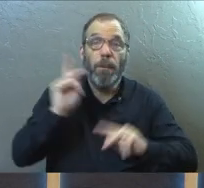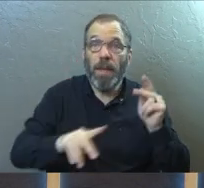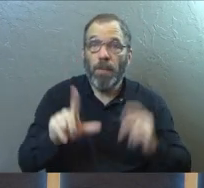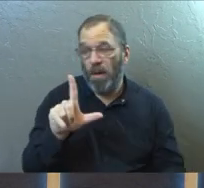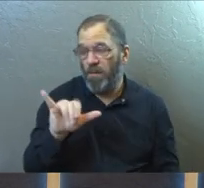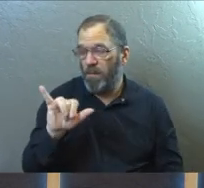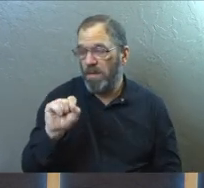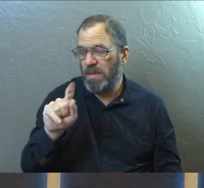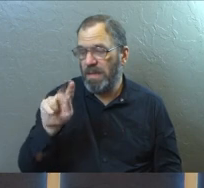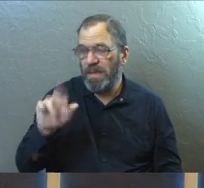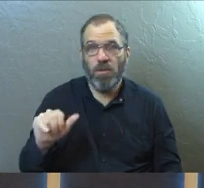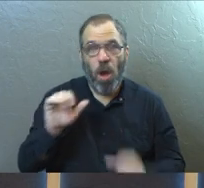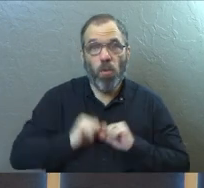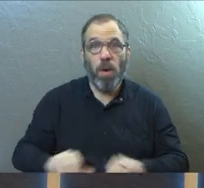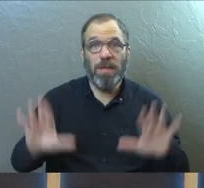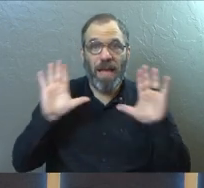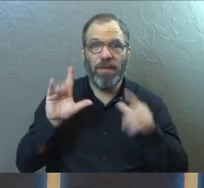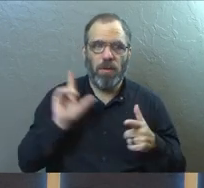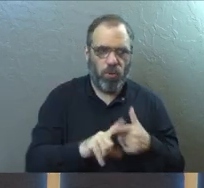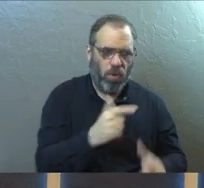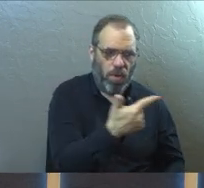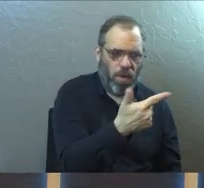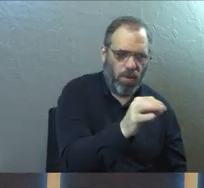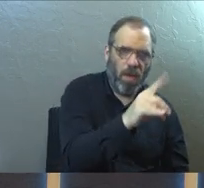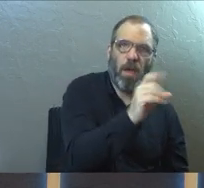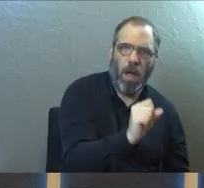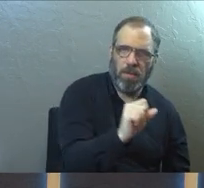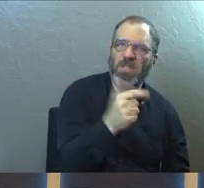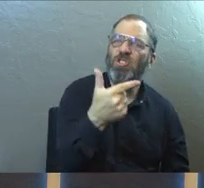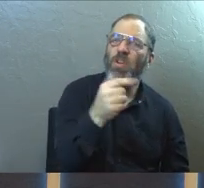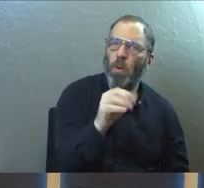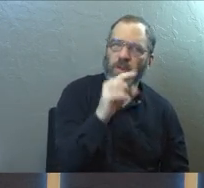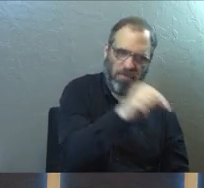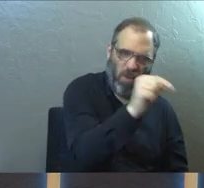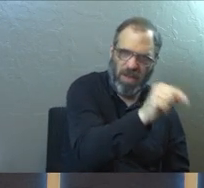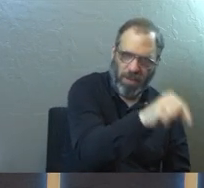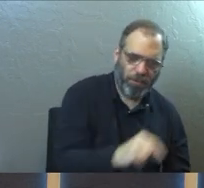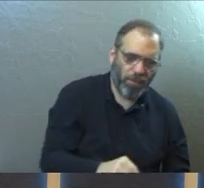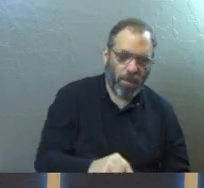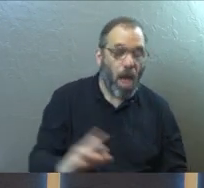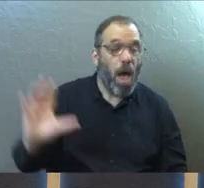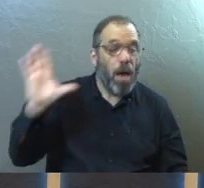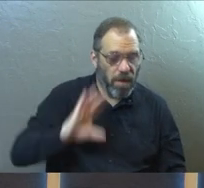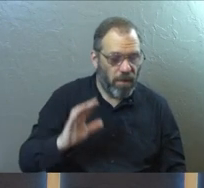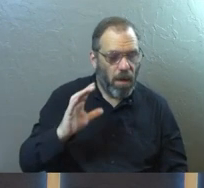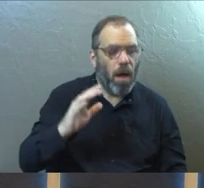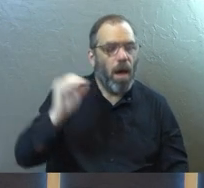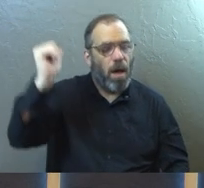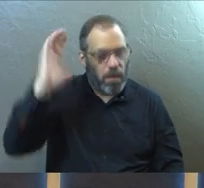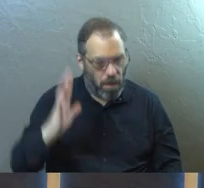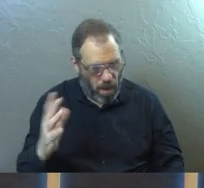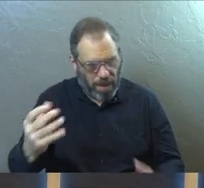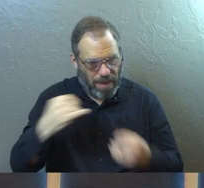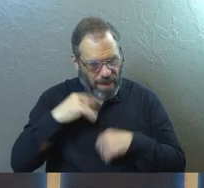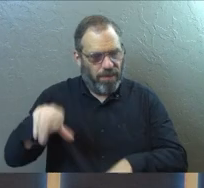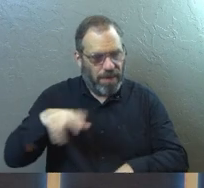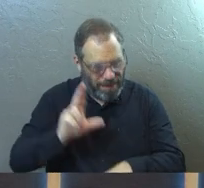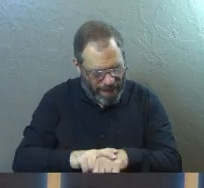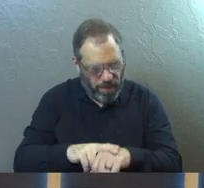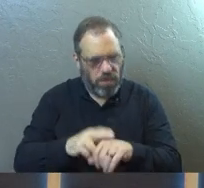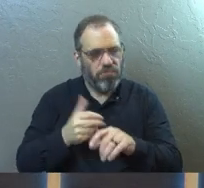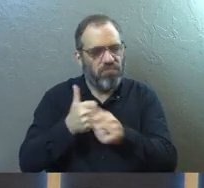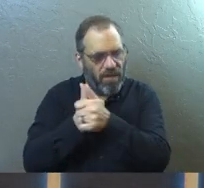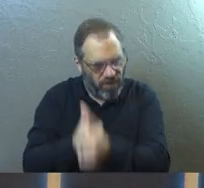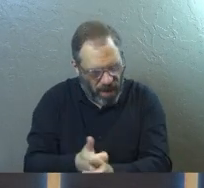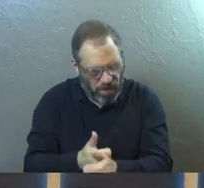of Lister at this point were making sacrifices to them. That's how far they were going. Verse 16, in the past, he said, God permitted all the nations to go their